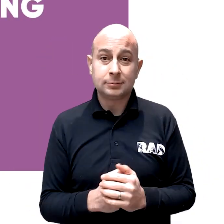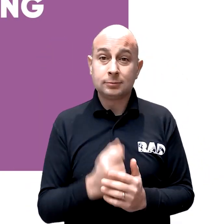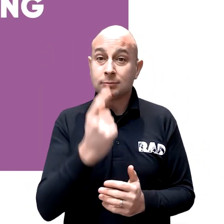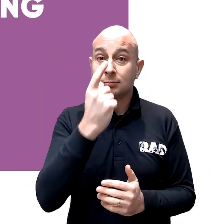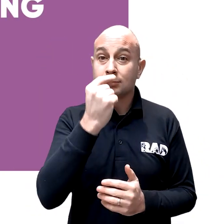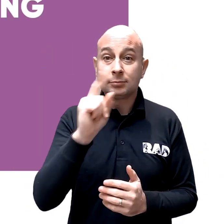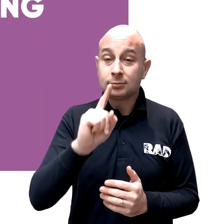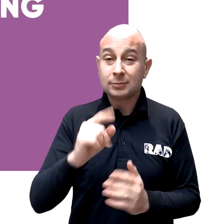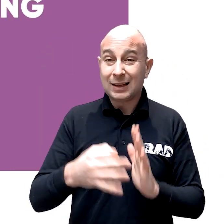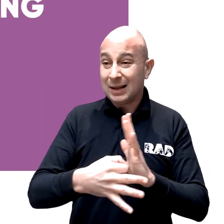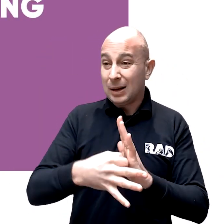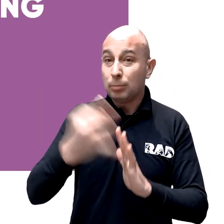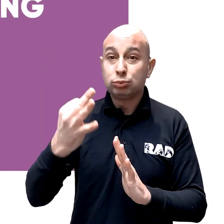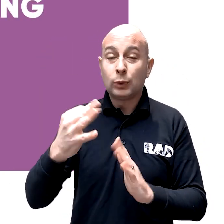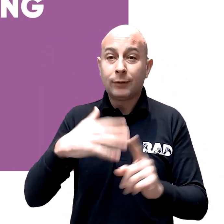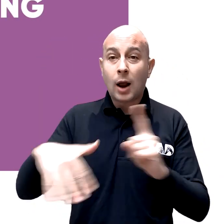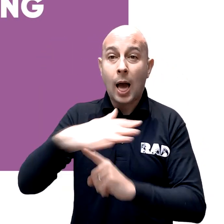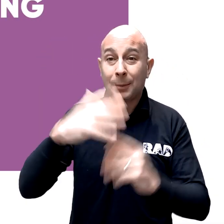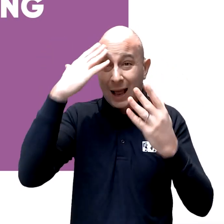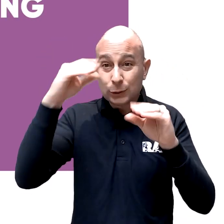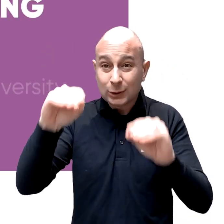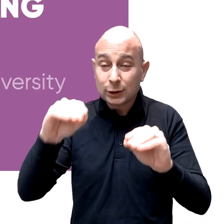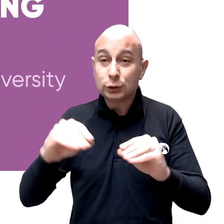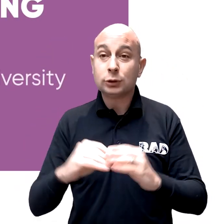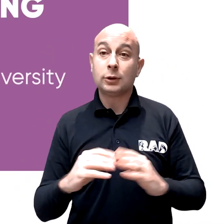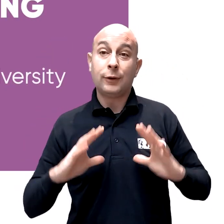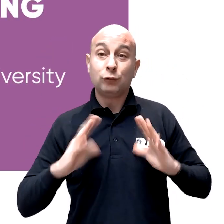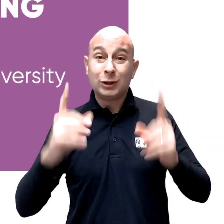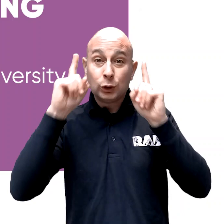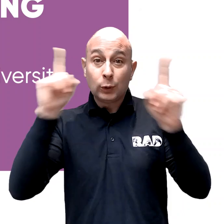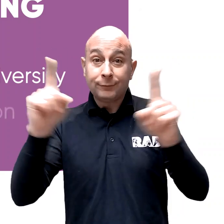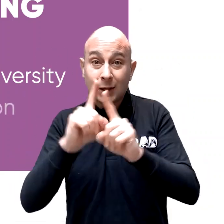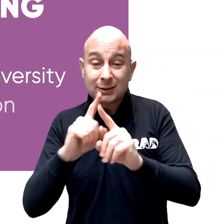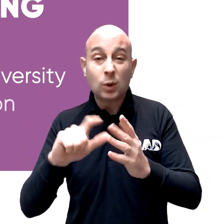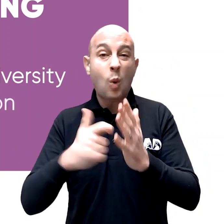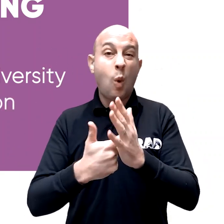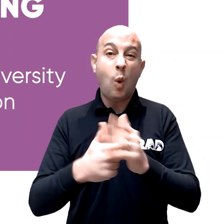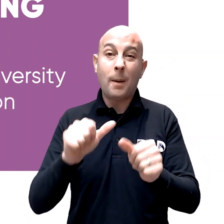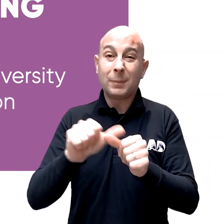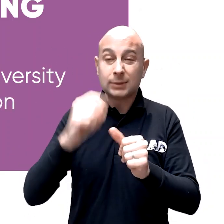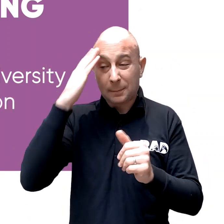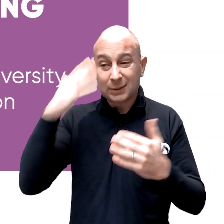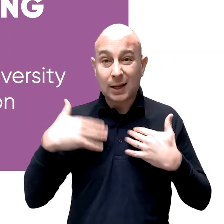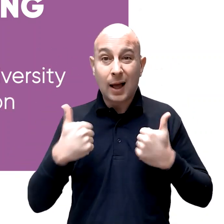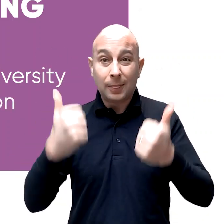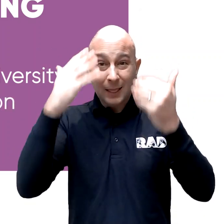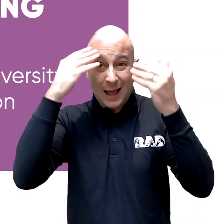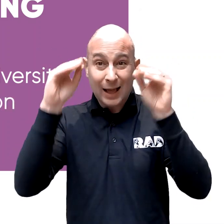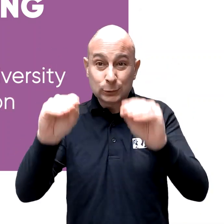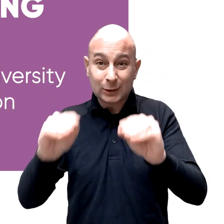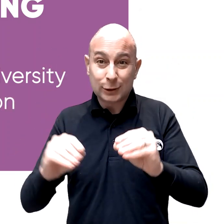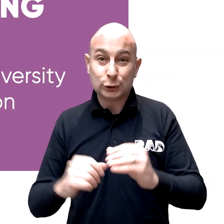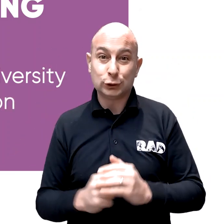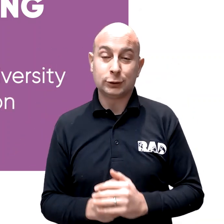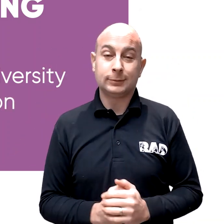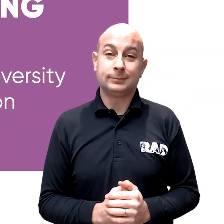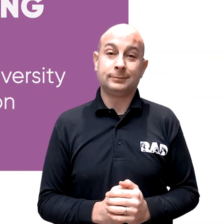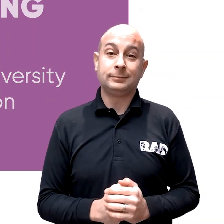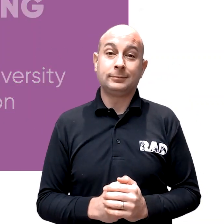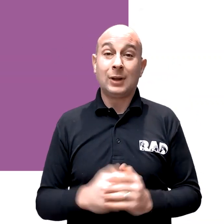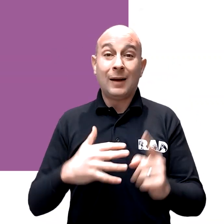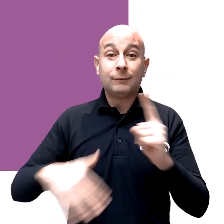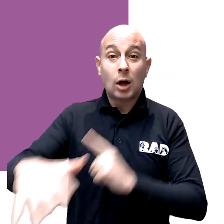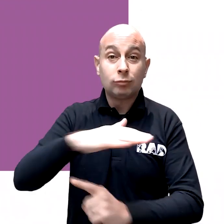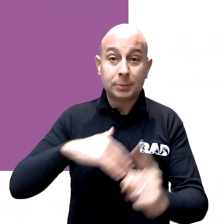Education and learning. This could be improved climate education, free university or better mental health